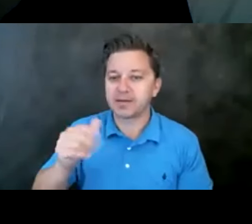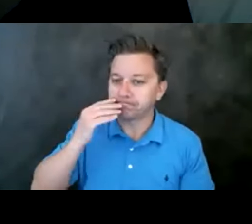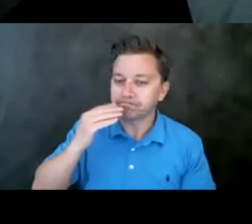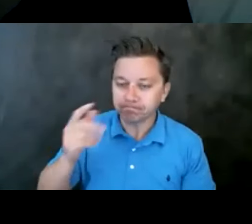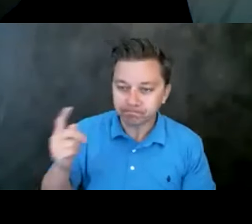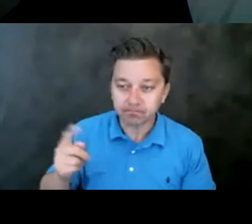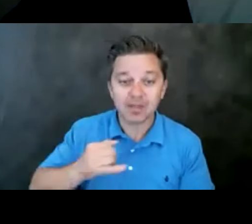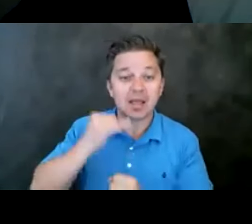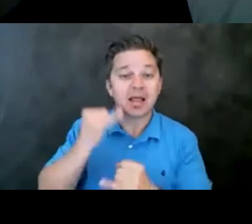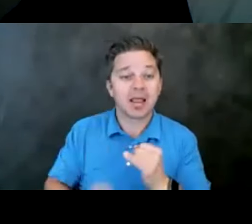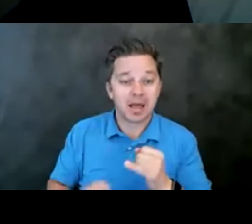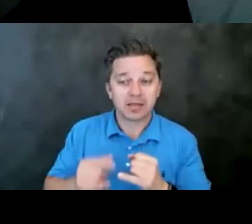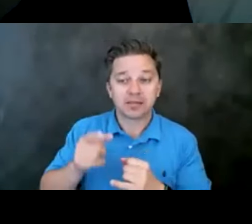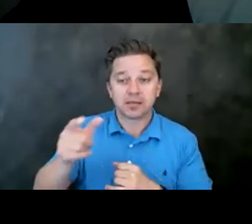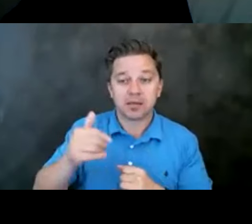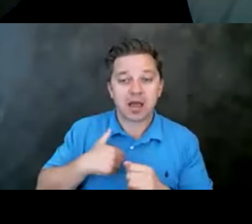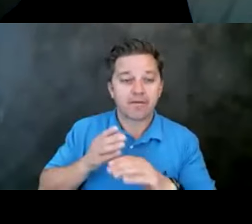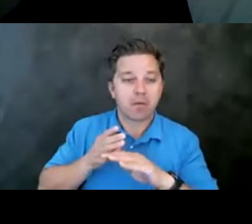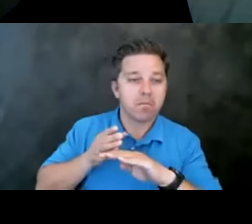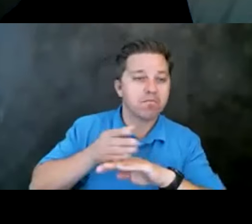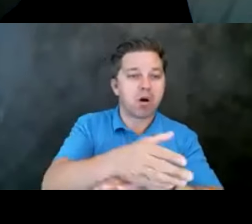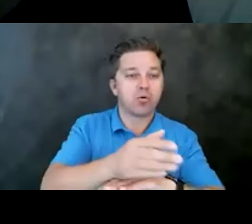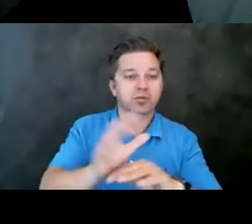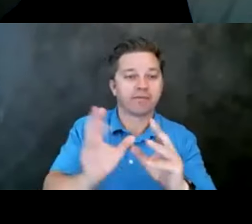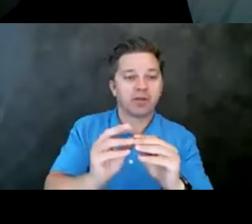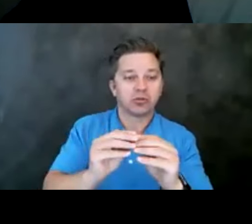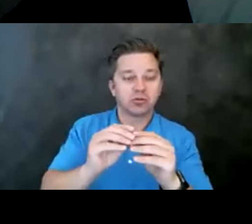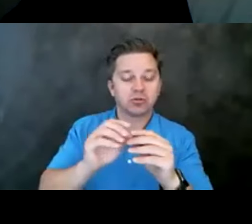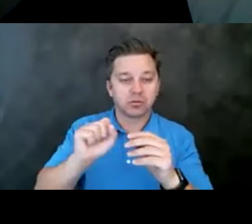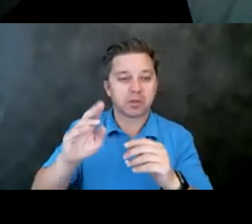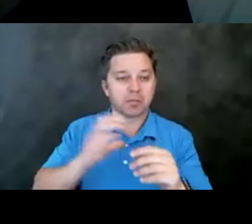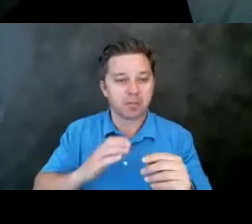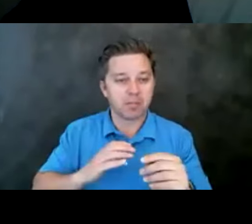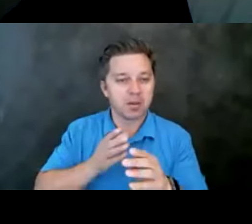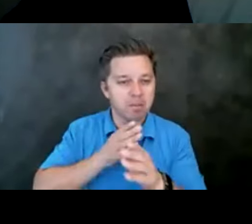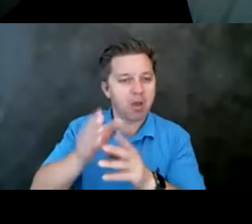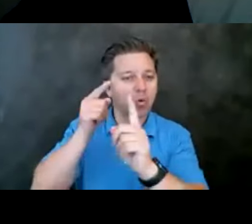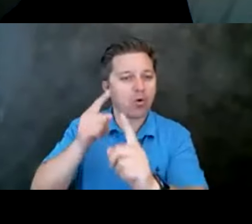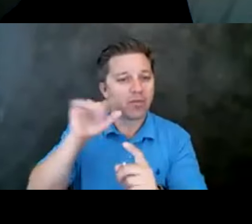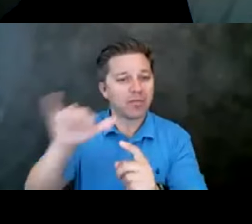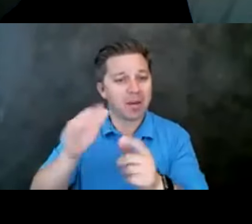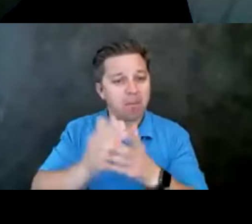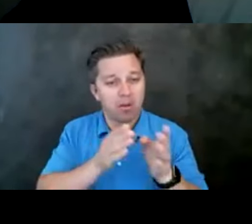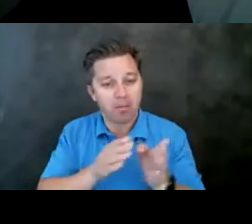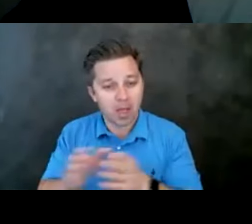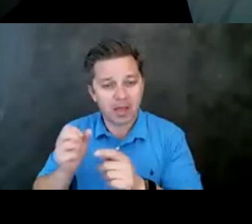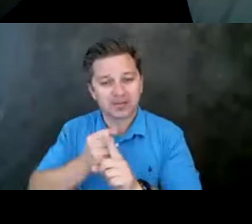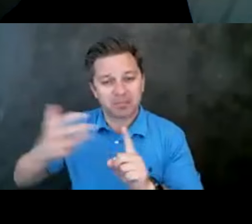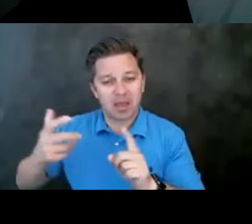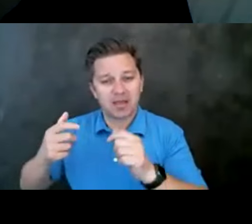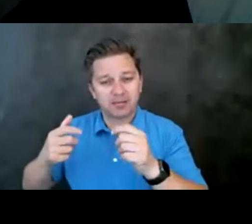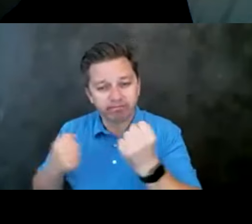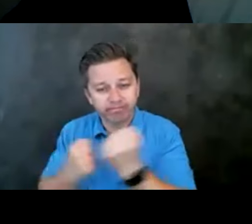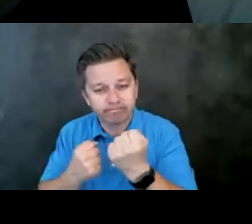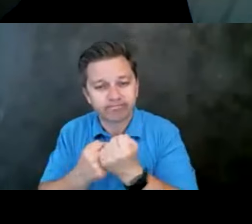last but not least, we have our post-vention subcommittee. And the main goal in this part of the strategic plan is to expand support and services following a